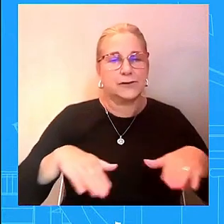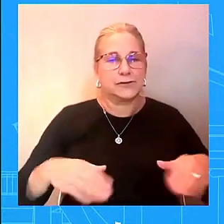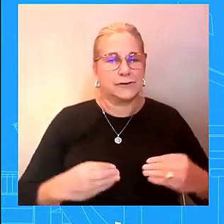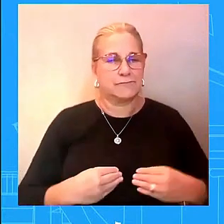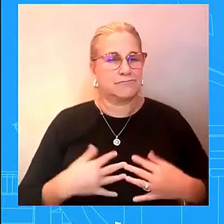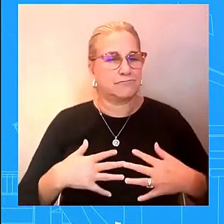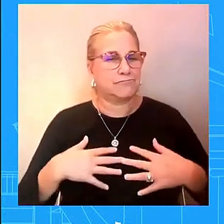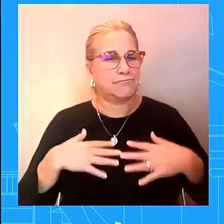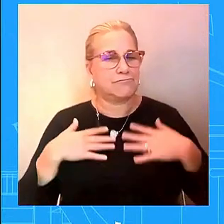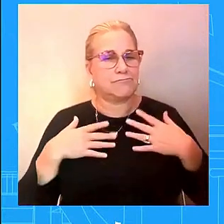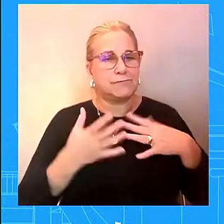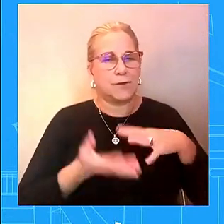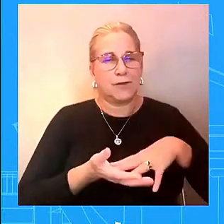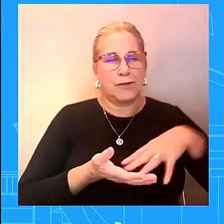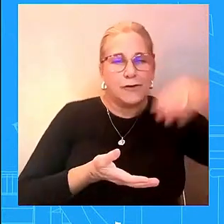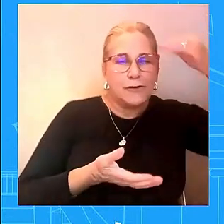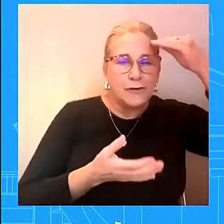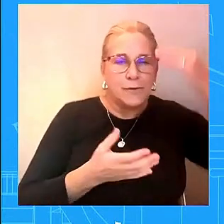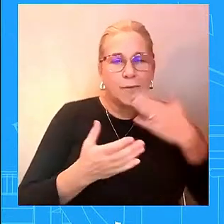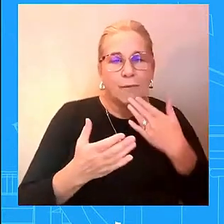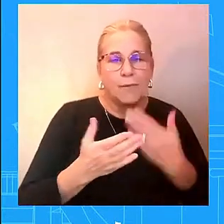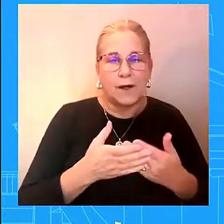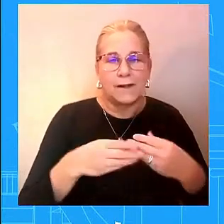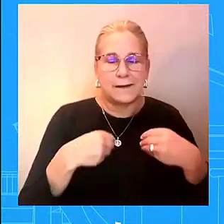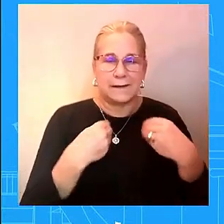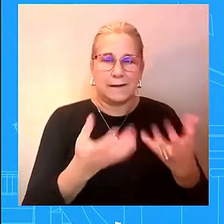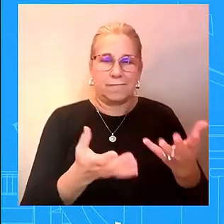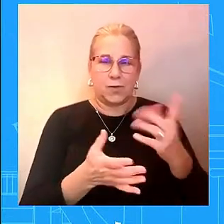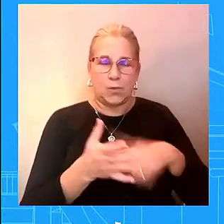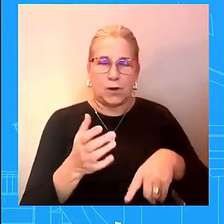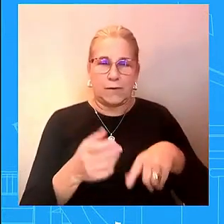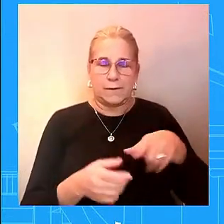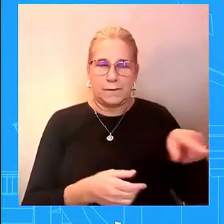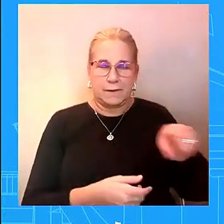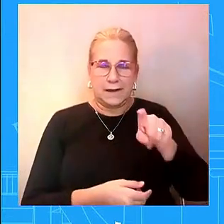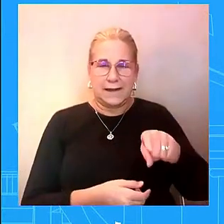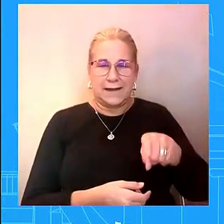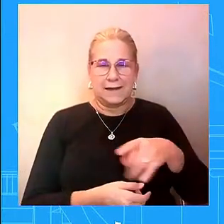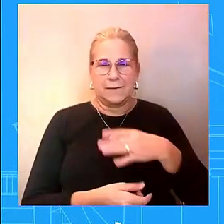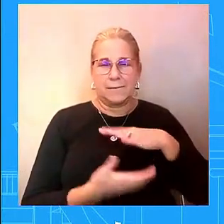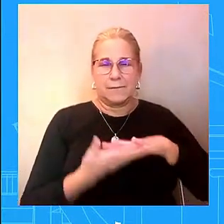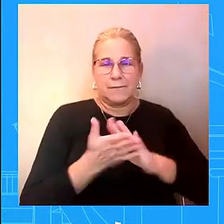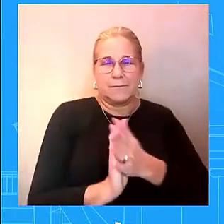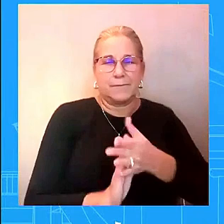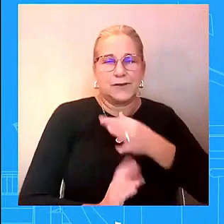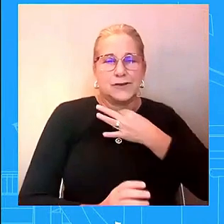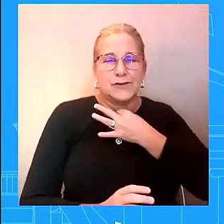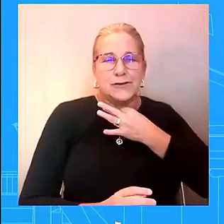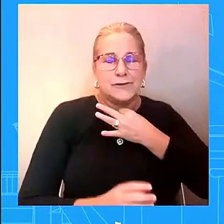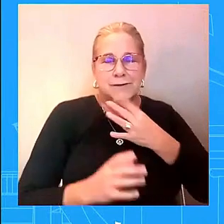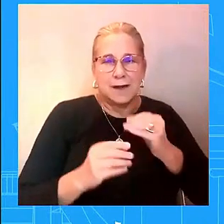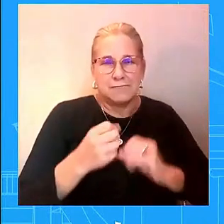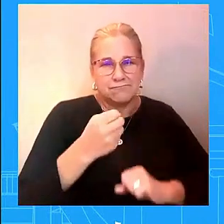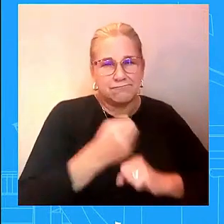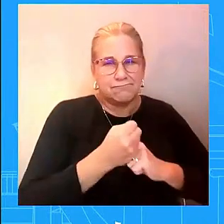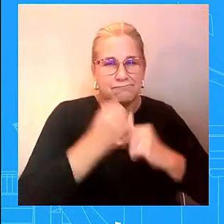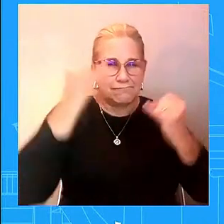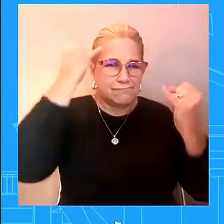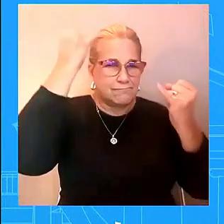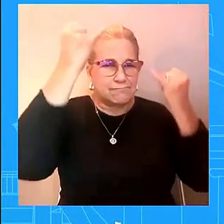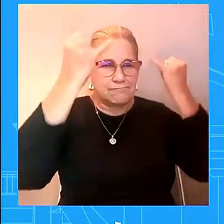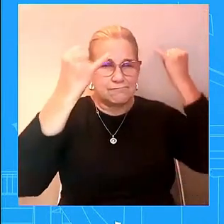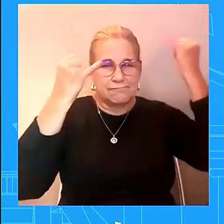first significant improvement to the tour in decades and as the first lady said and i quote we've added flex